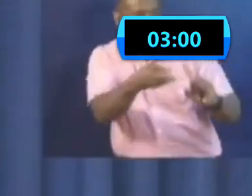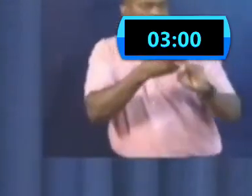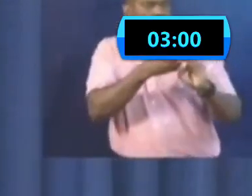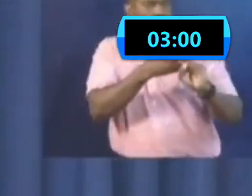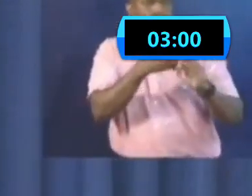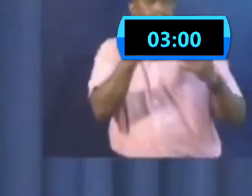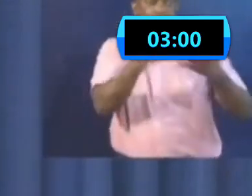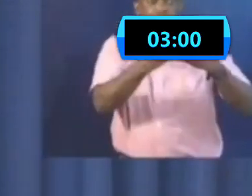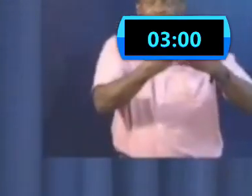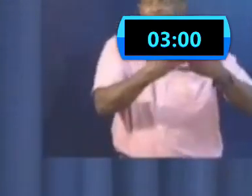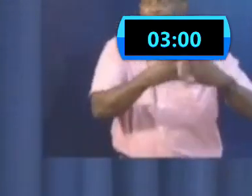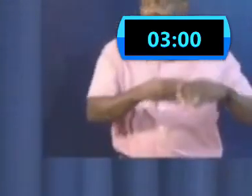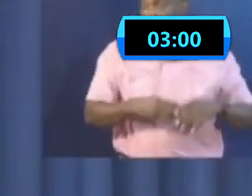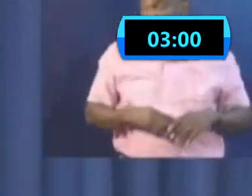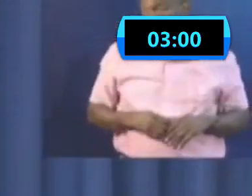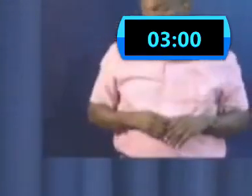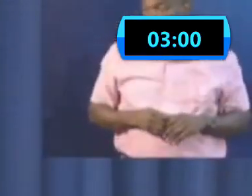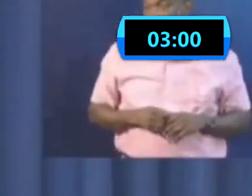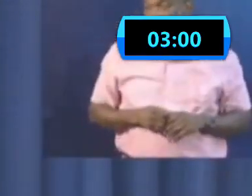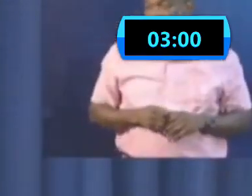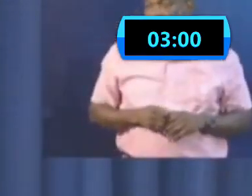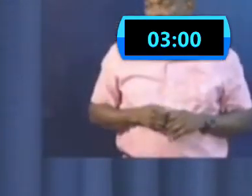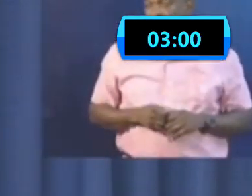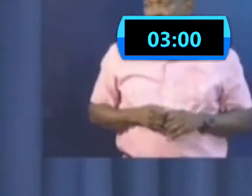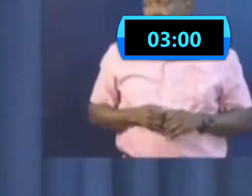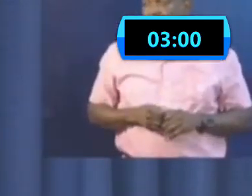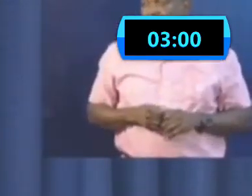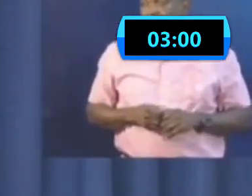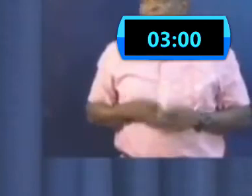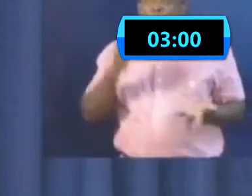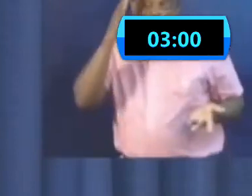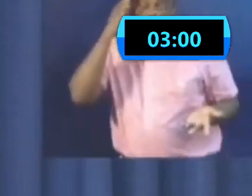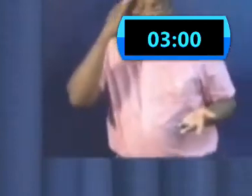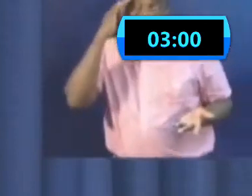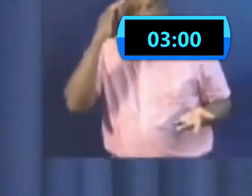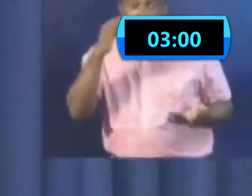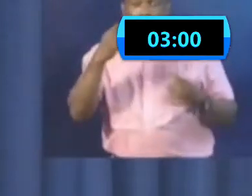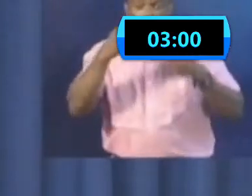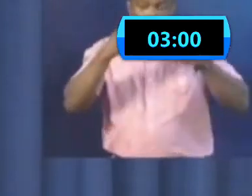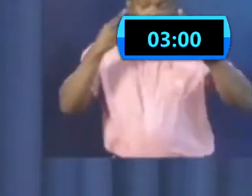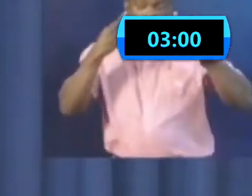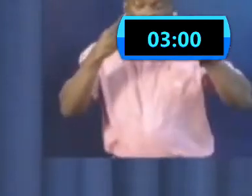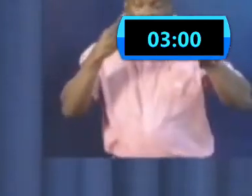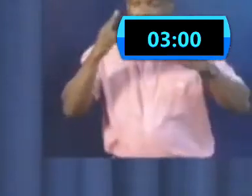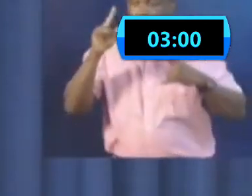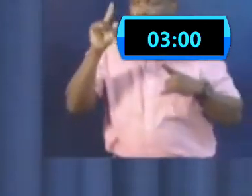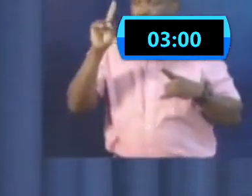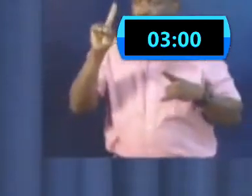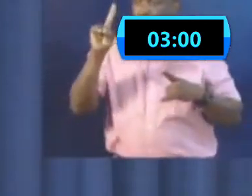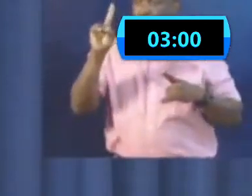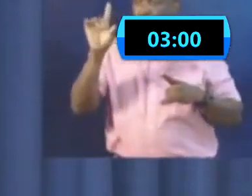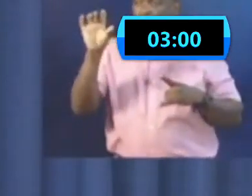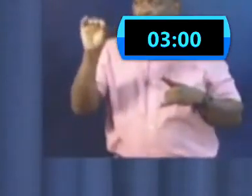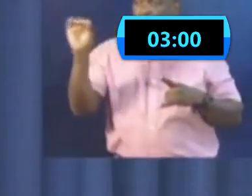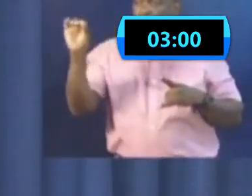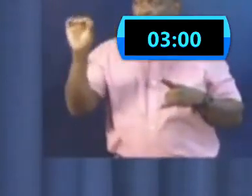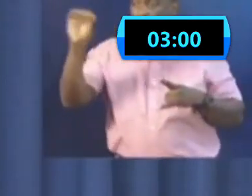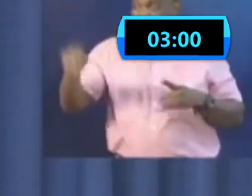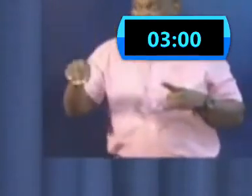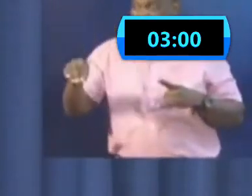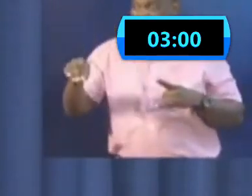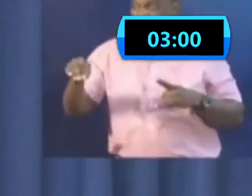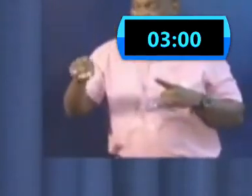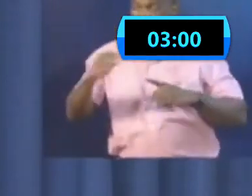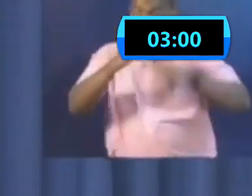it's not 100% secure, but it can act as a filter. And all the science is telling